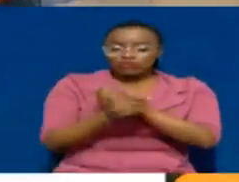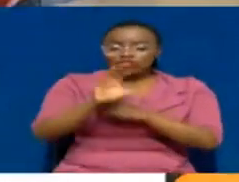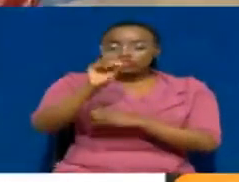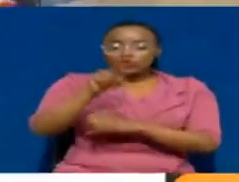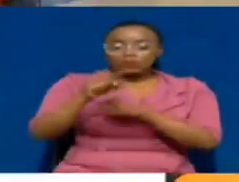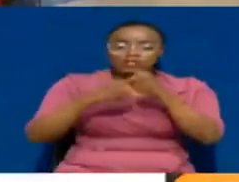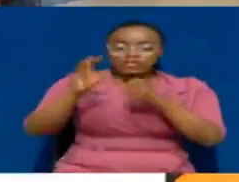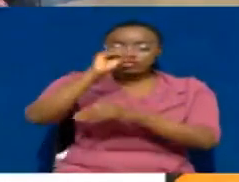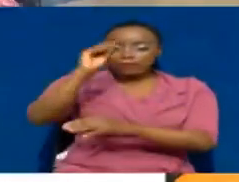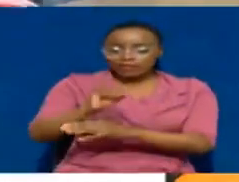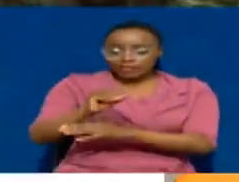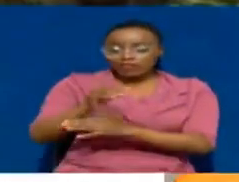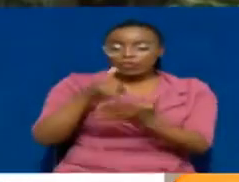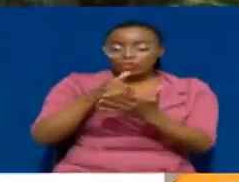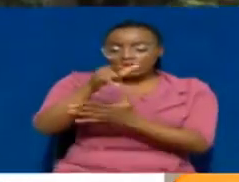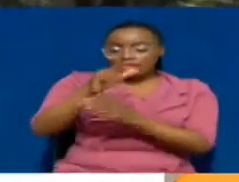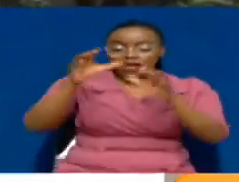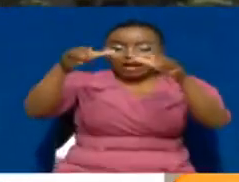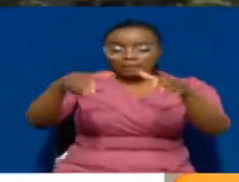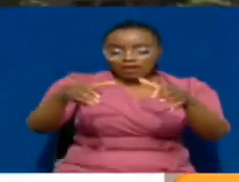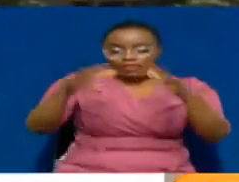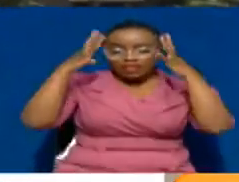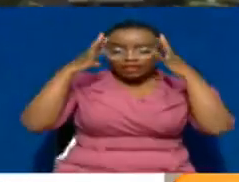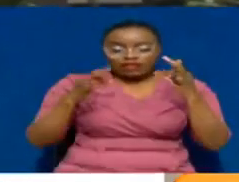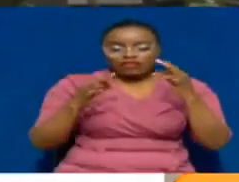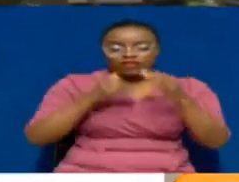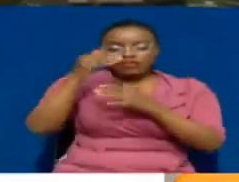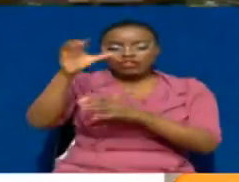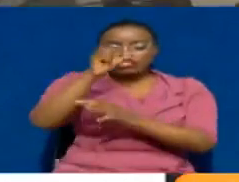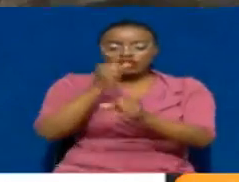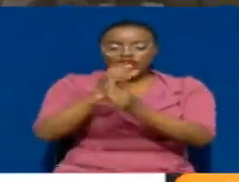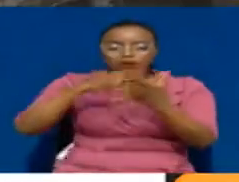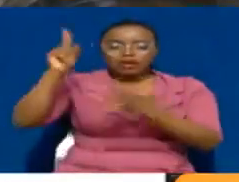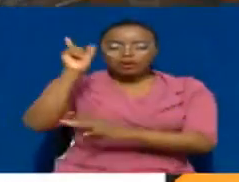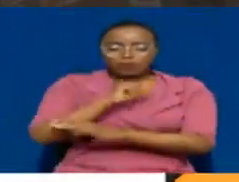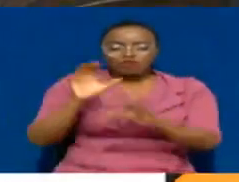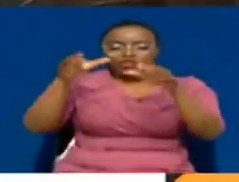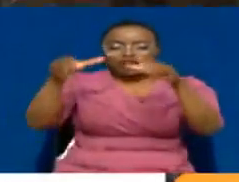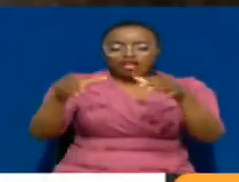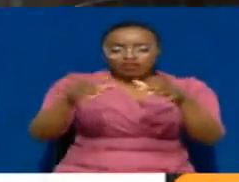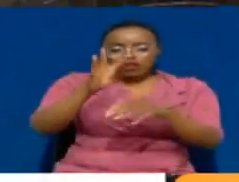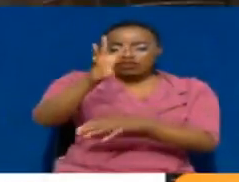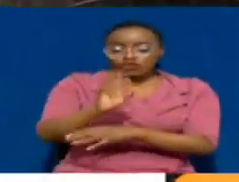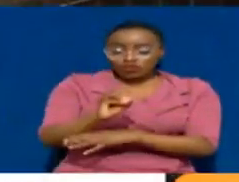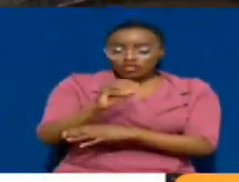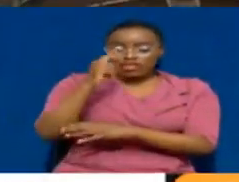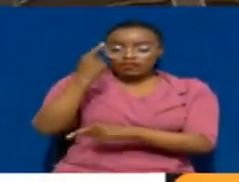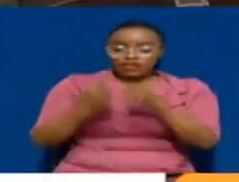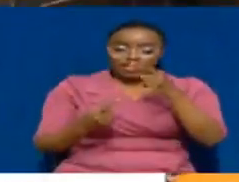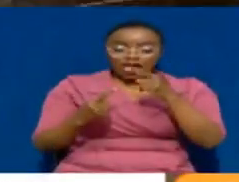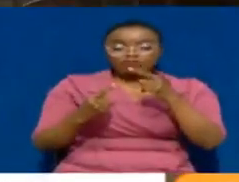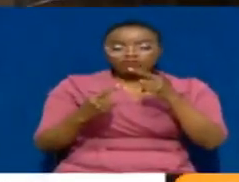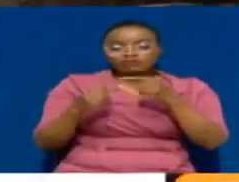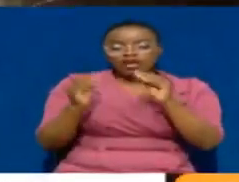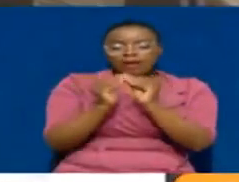0.6% stake in the company. The move follows unanimous shareholder approval at the company's 40th annual general meeting